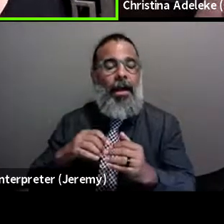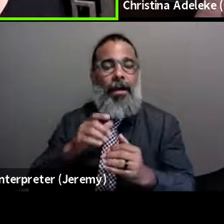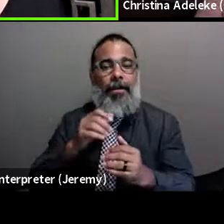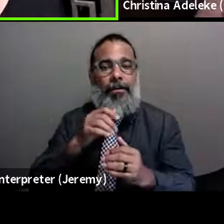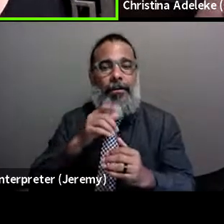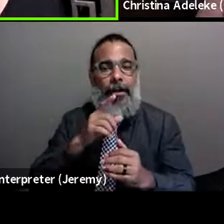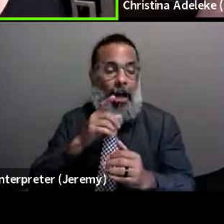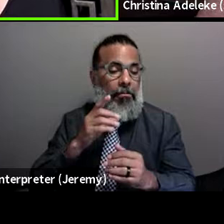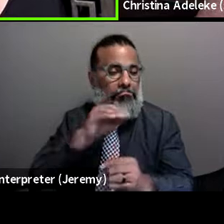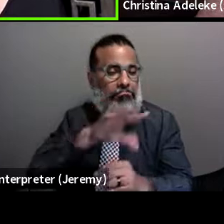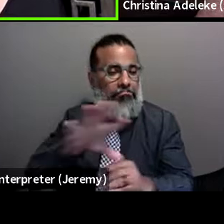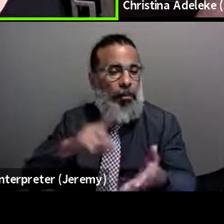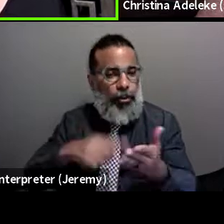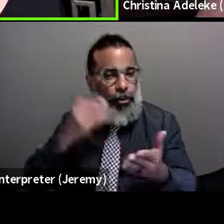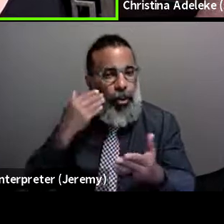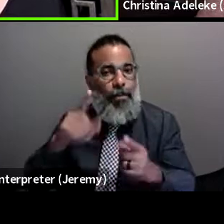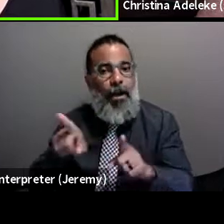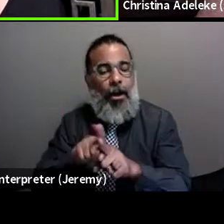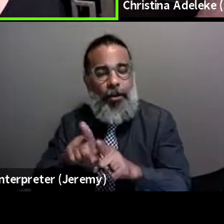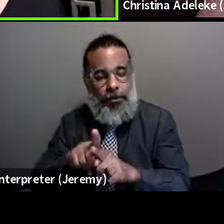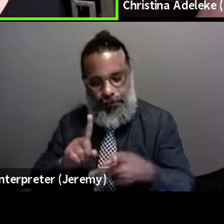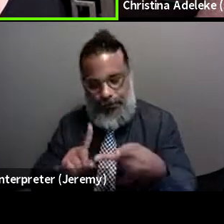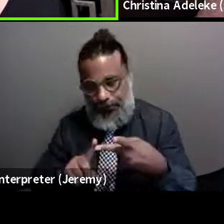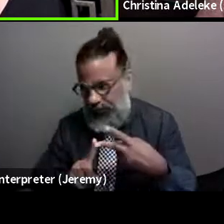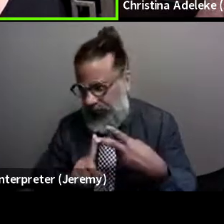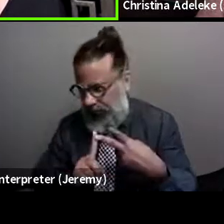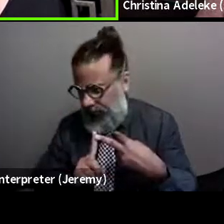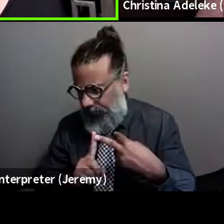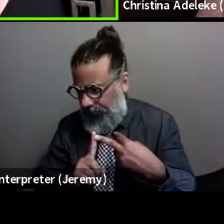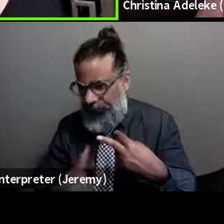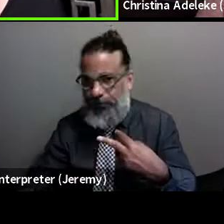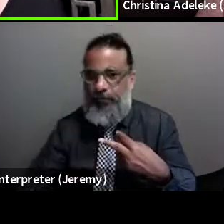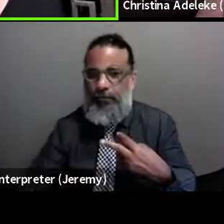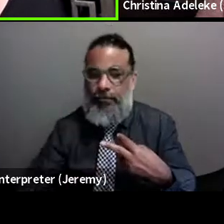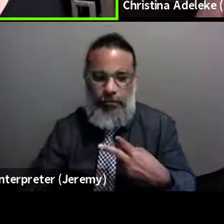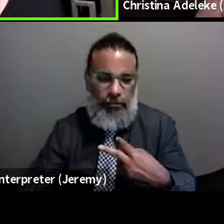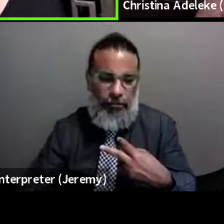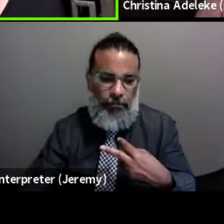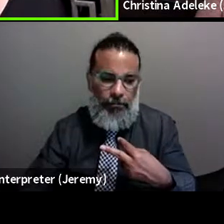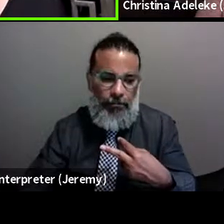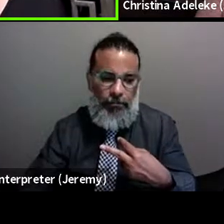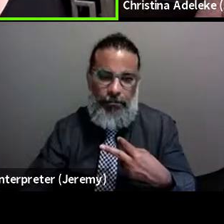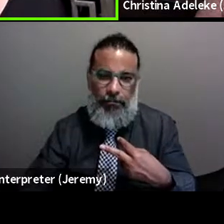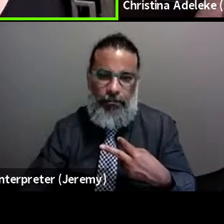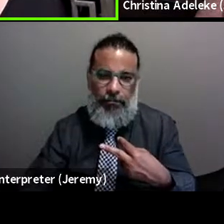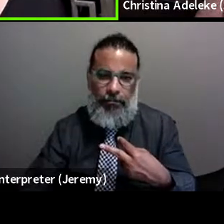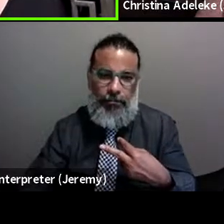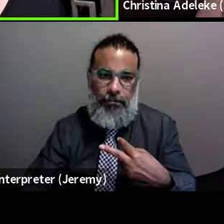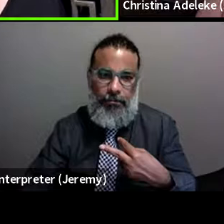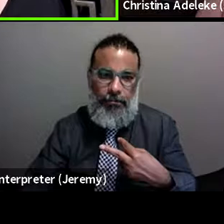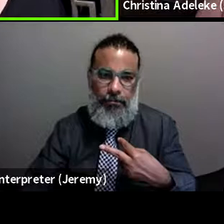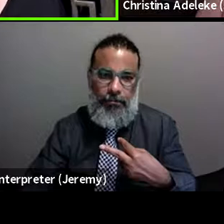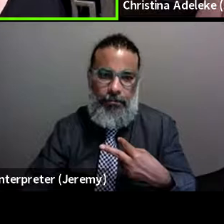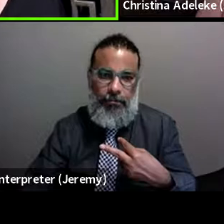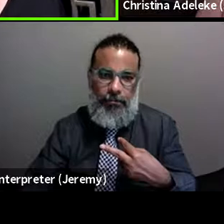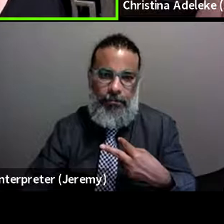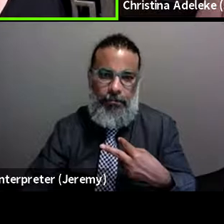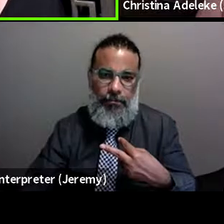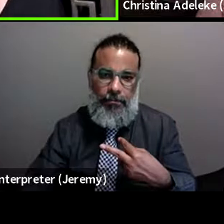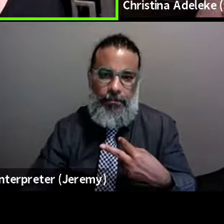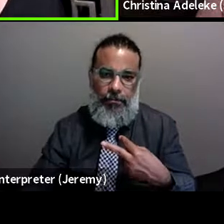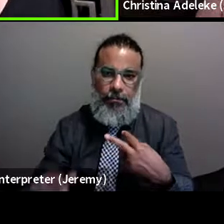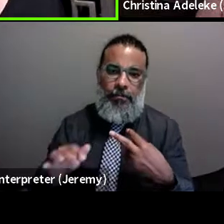And then concrete, and then we are working on, you know, doing some